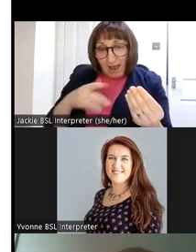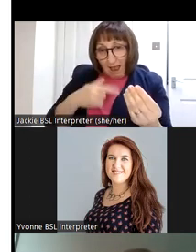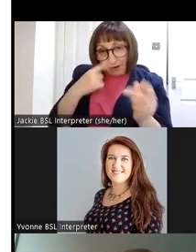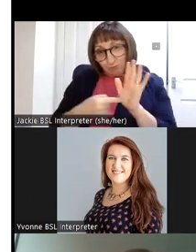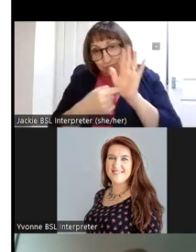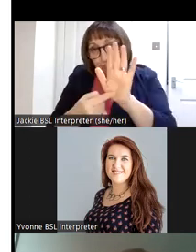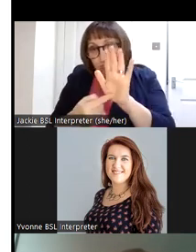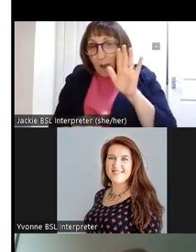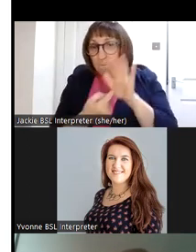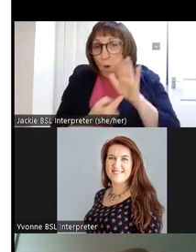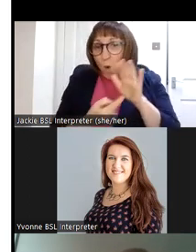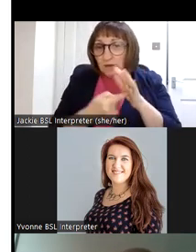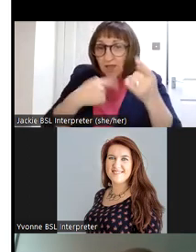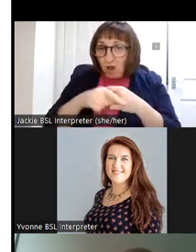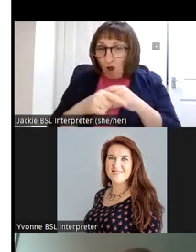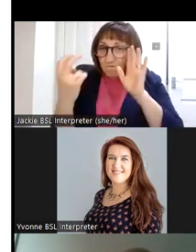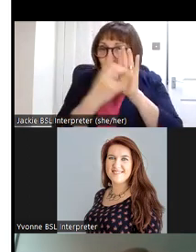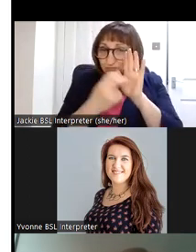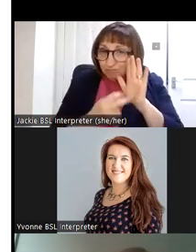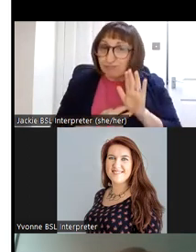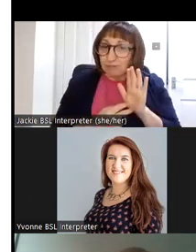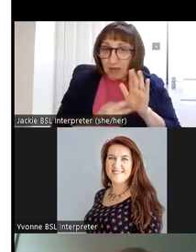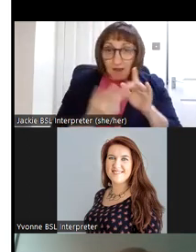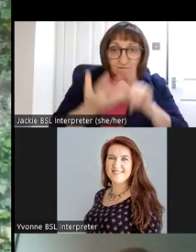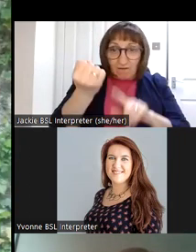the importance of reporting stray fines